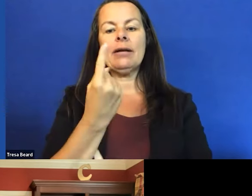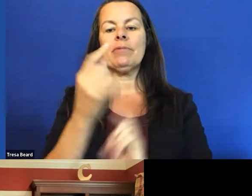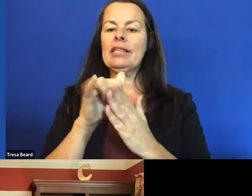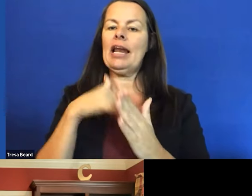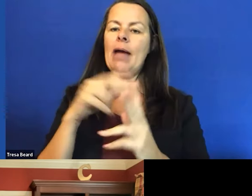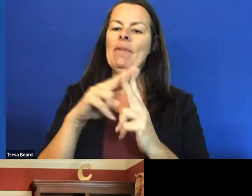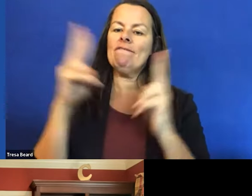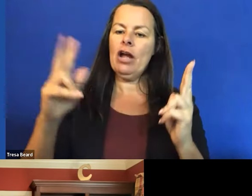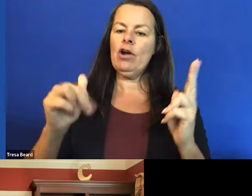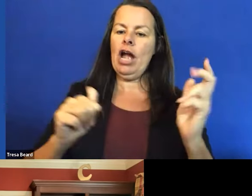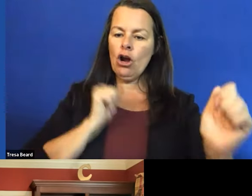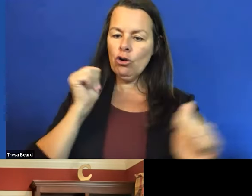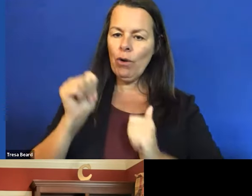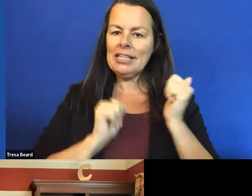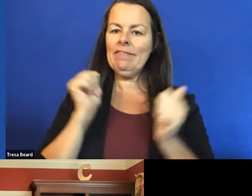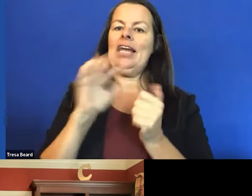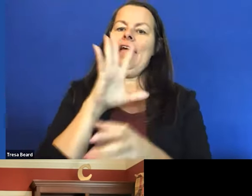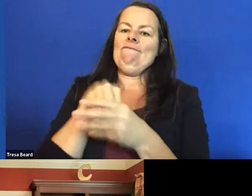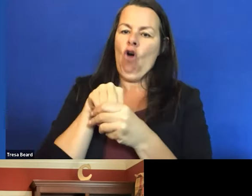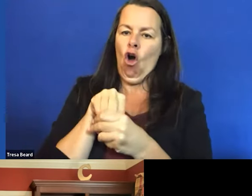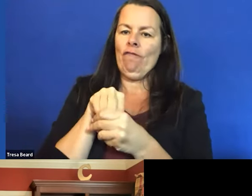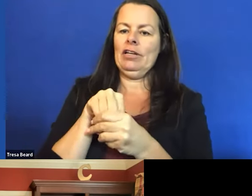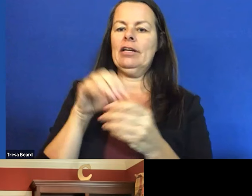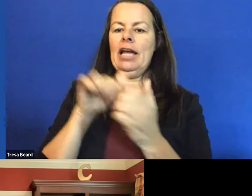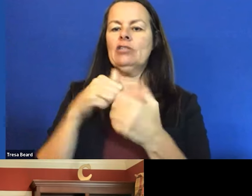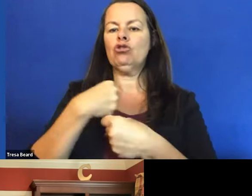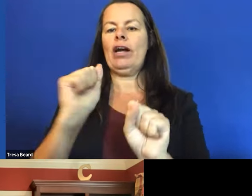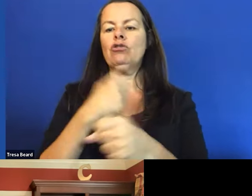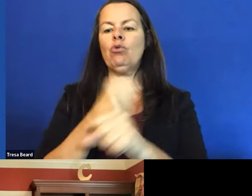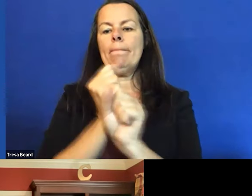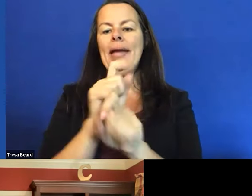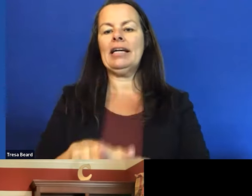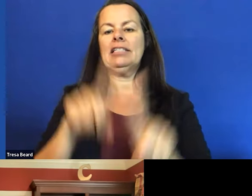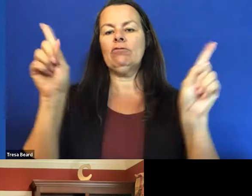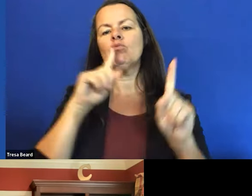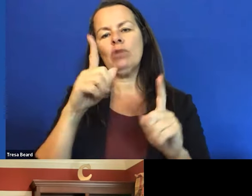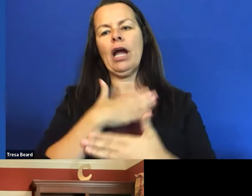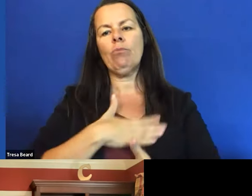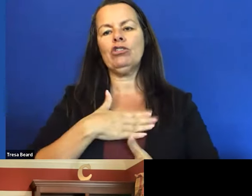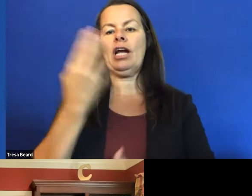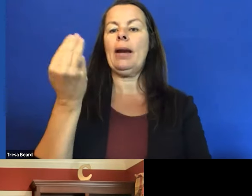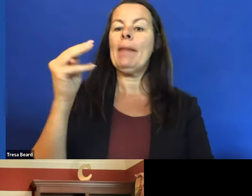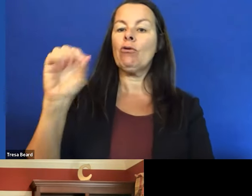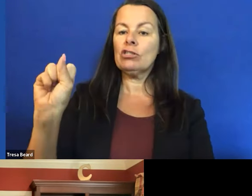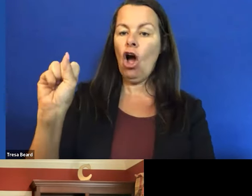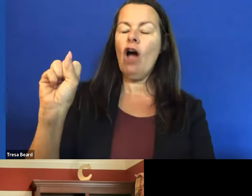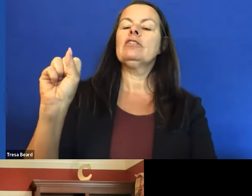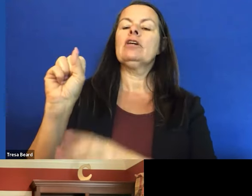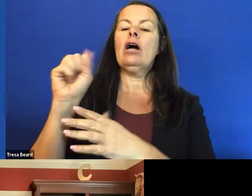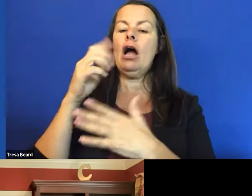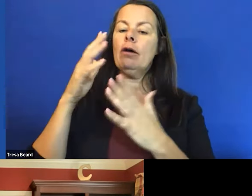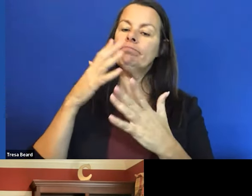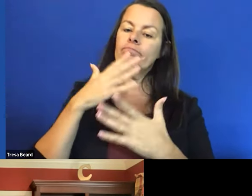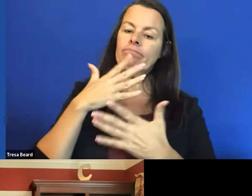aggressively involved in and trying to make a difference. So we appreciate Microsoft's interest and concern. And I